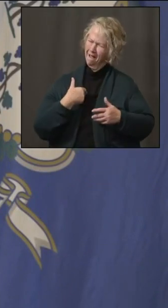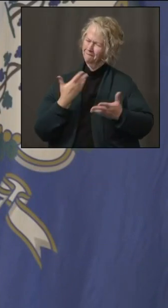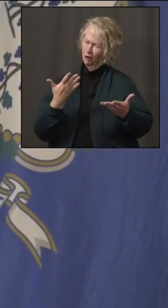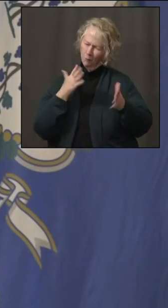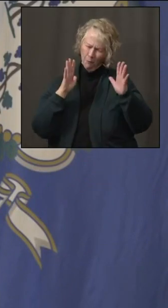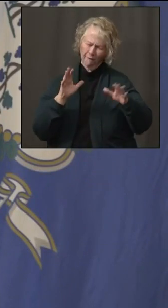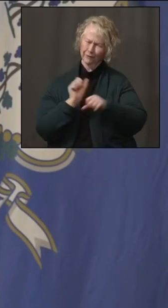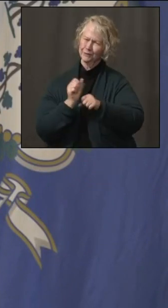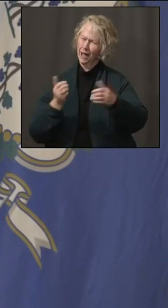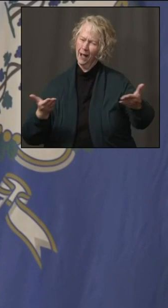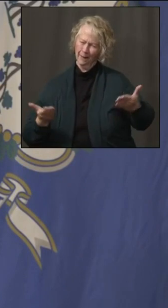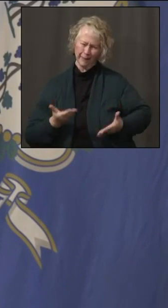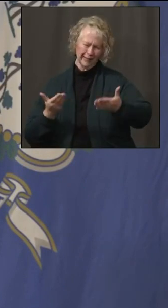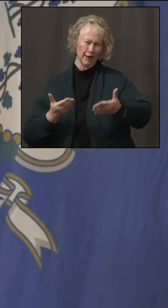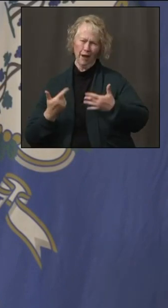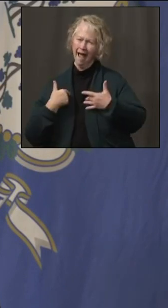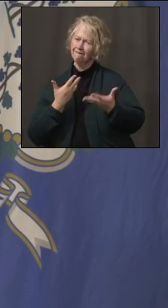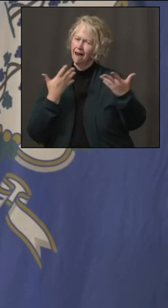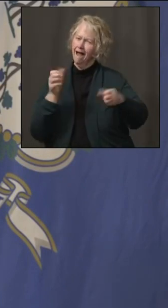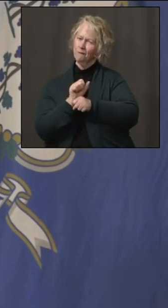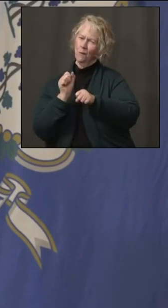do. How can I help you from Connecticut?